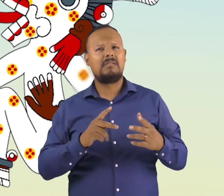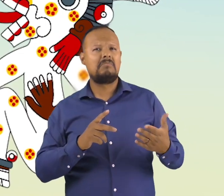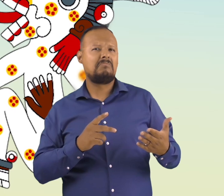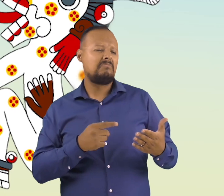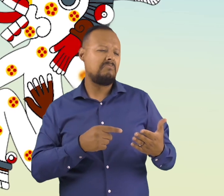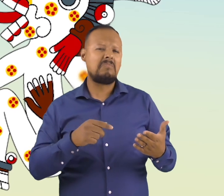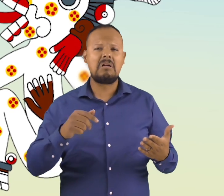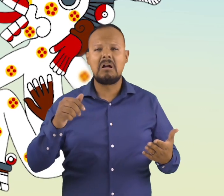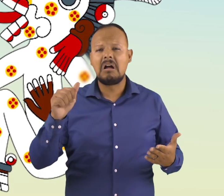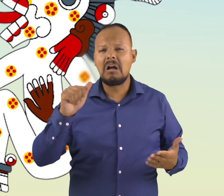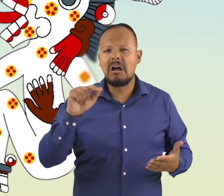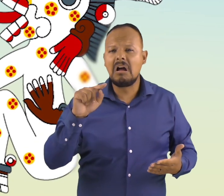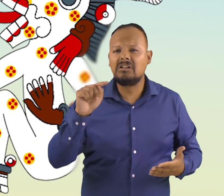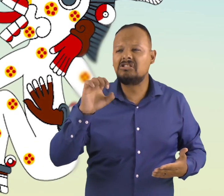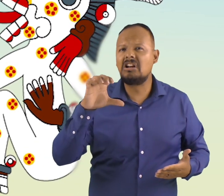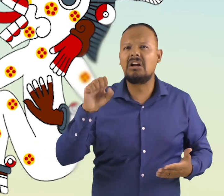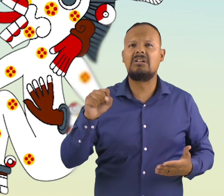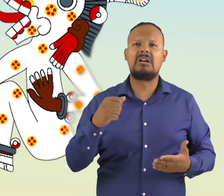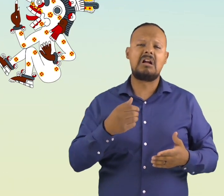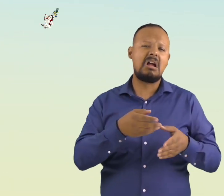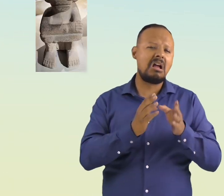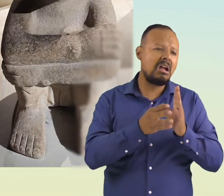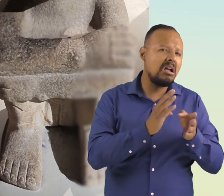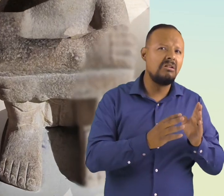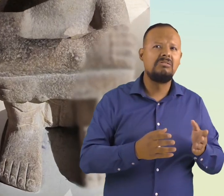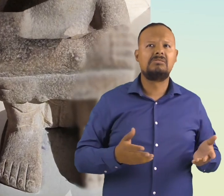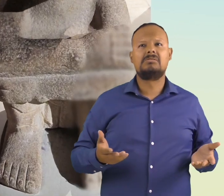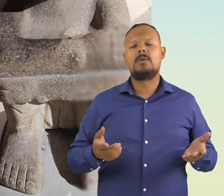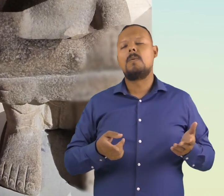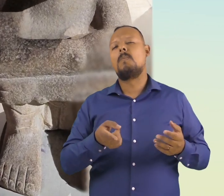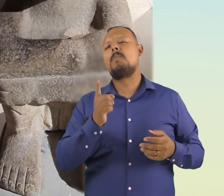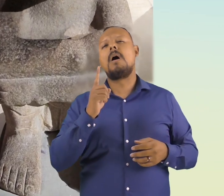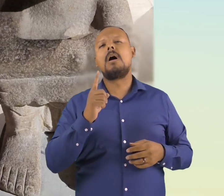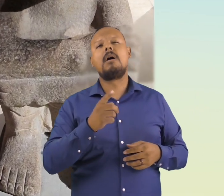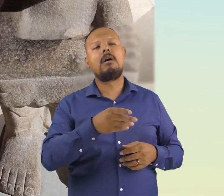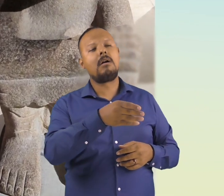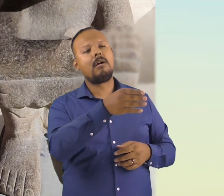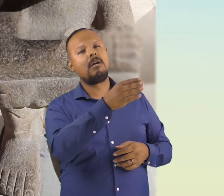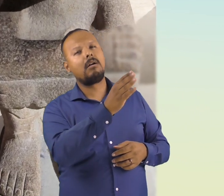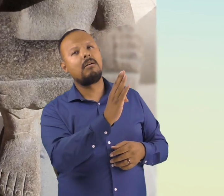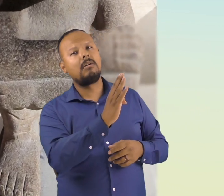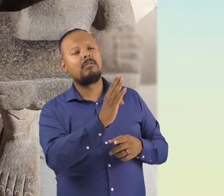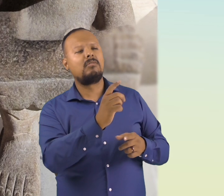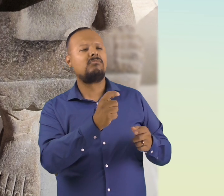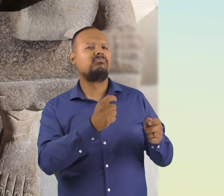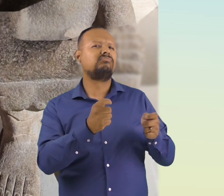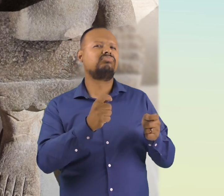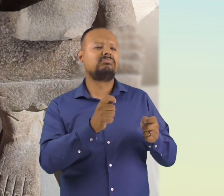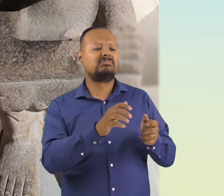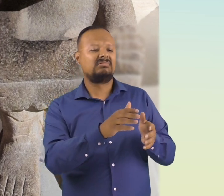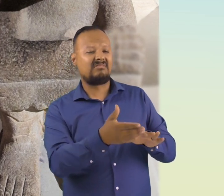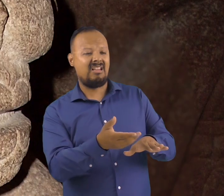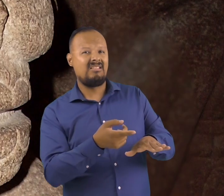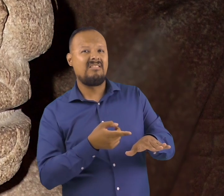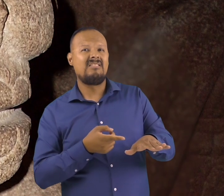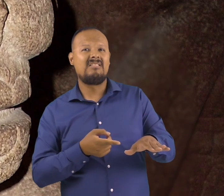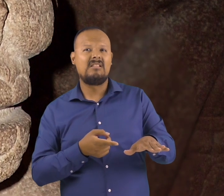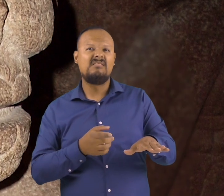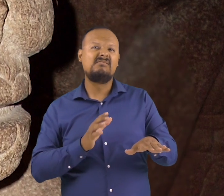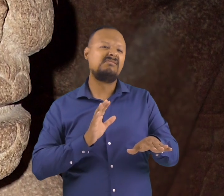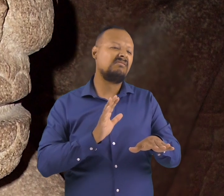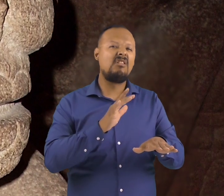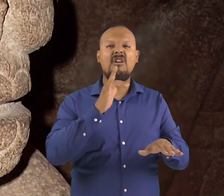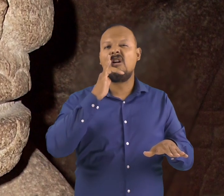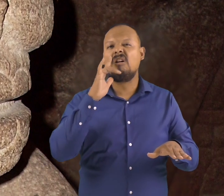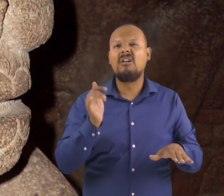the Aztecs had many different gods, and their god of the dead was called Mclantacutli, and he